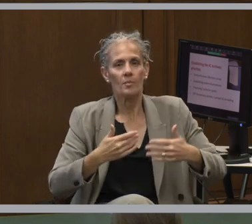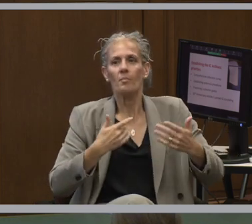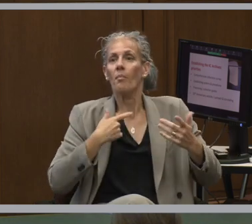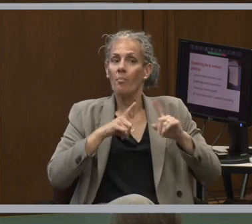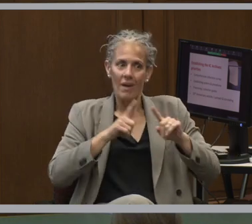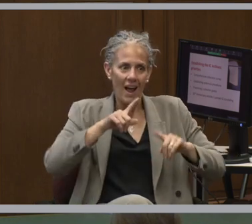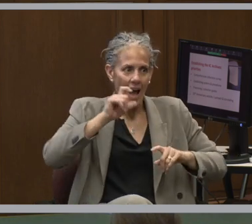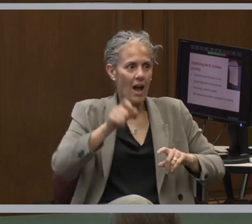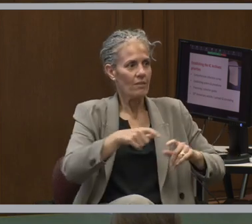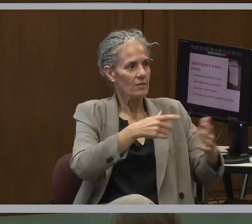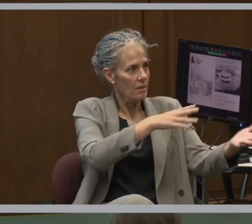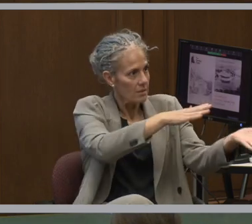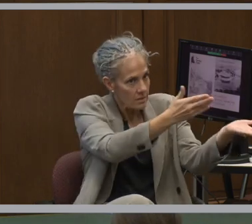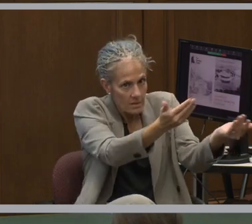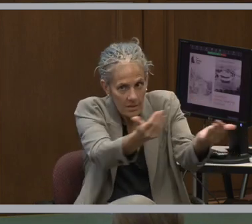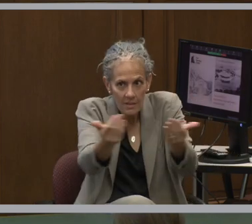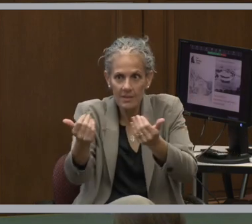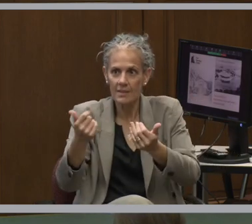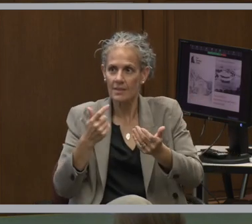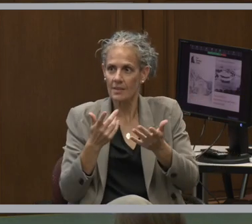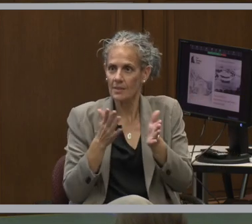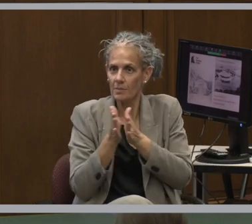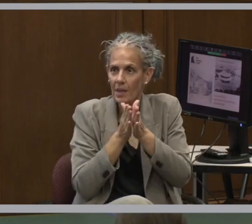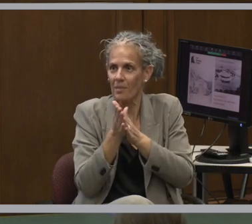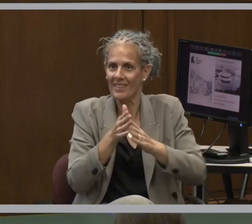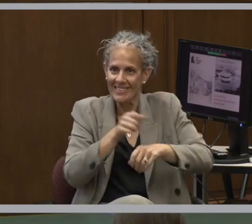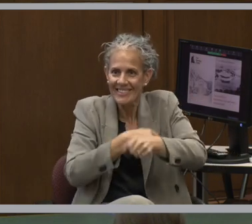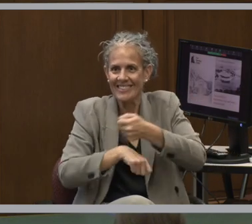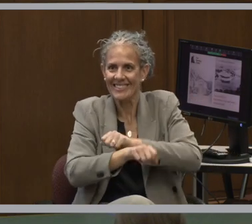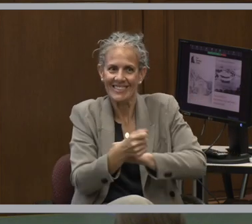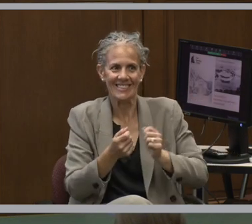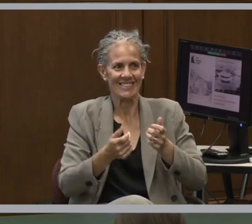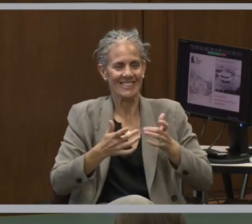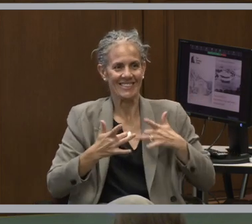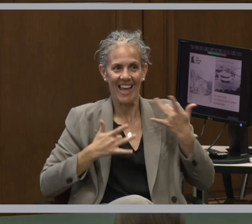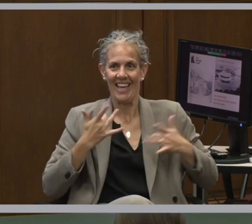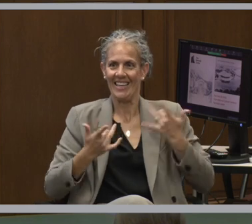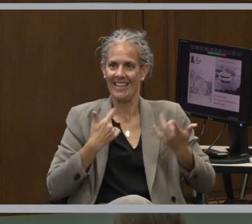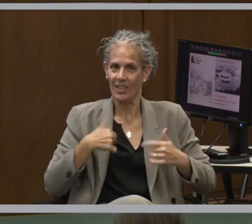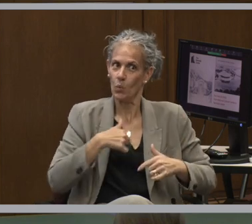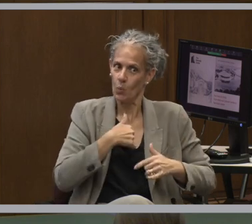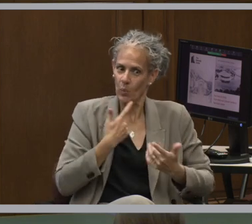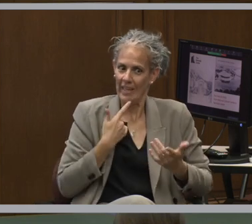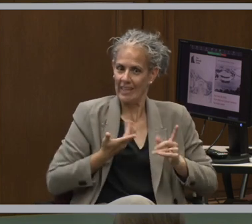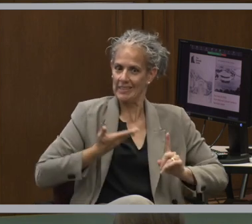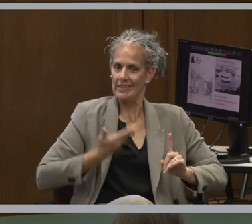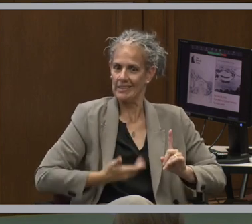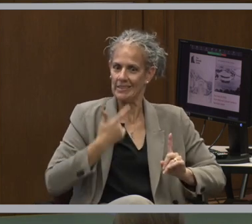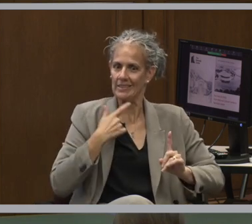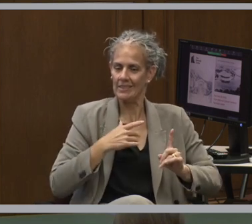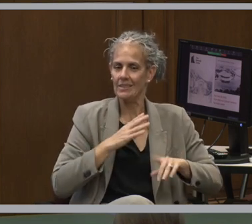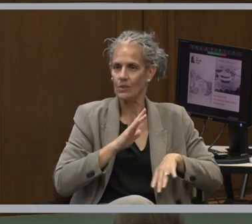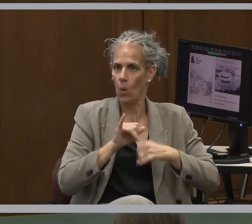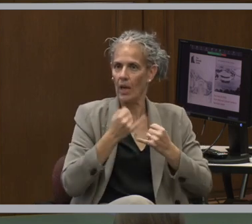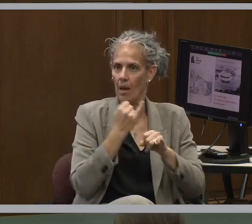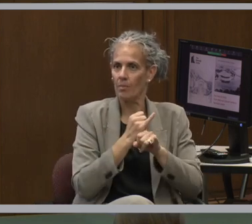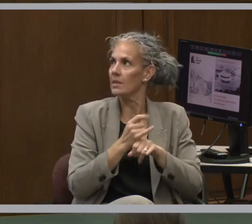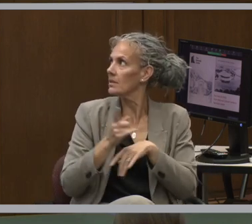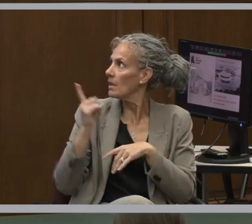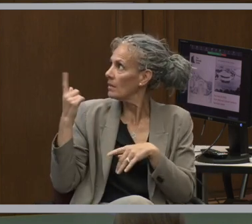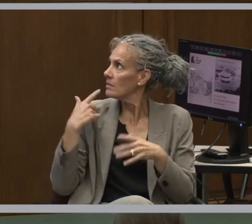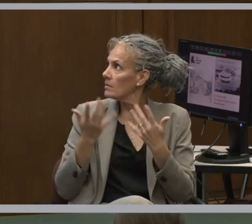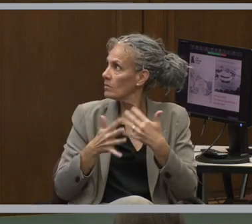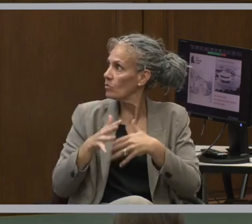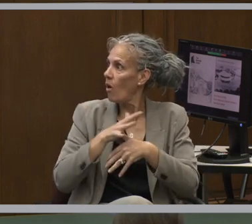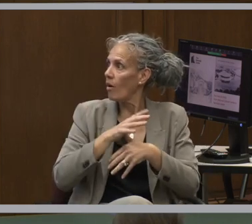and aware that we existed, especially on campus. So we prioritized for the 50th anniversary, since we obviously